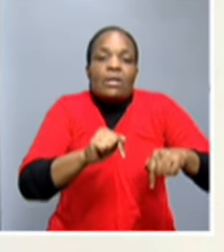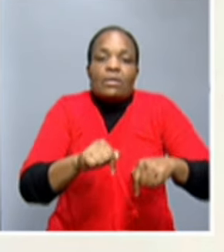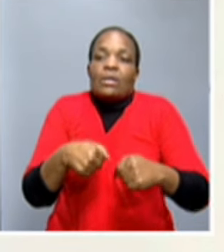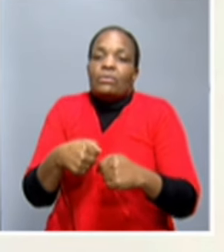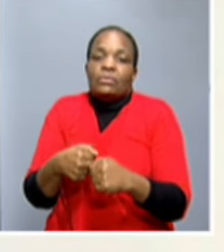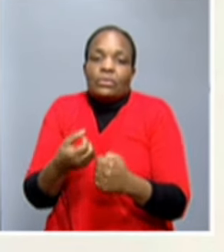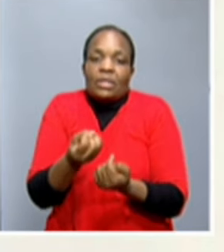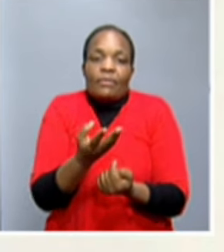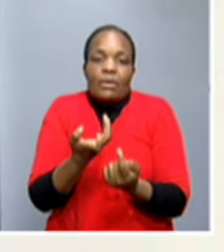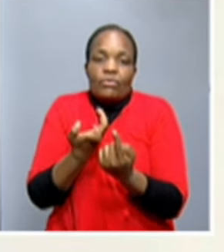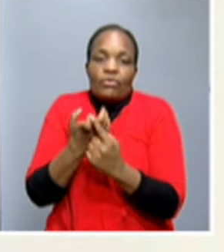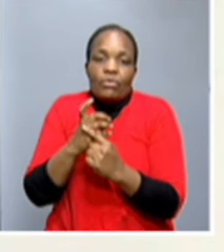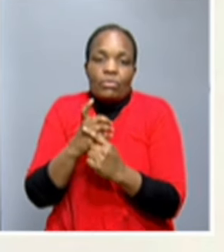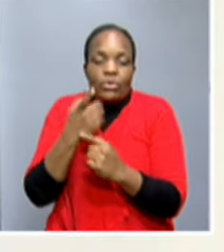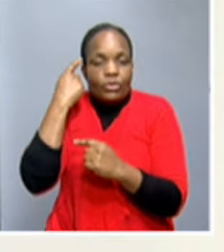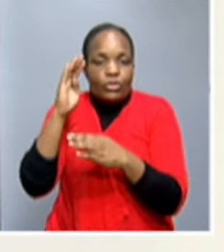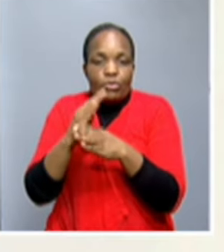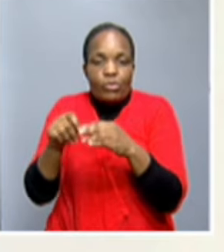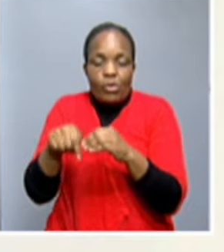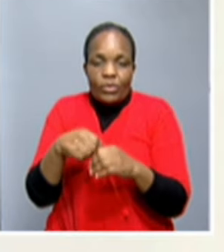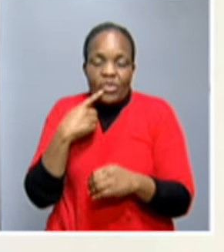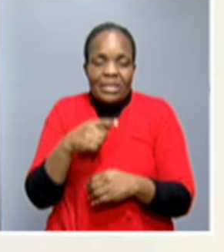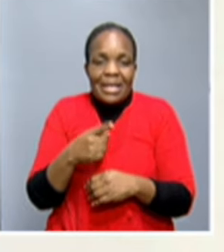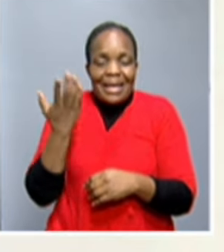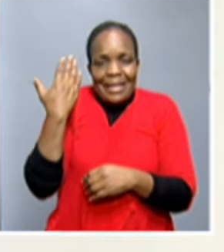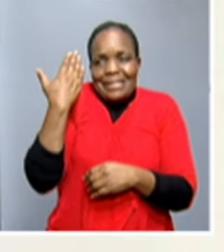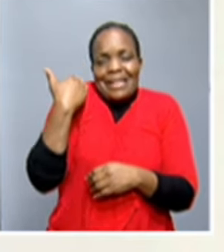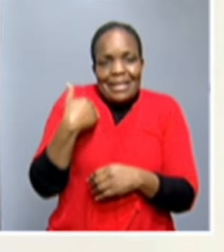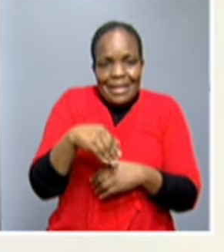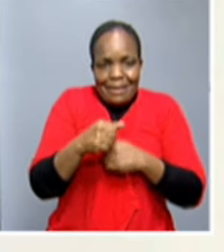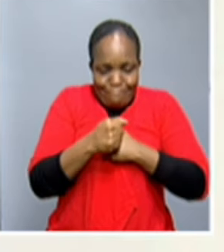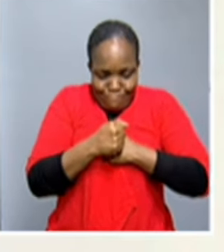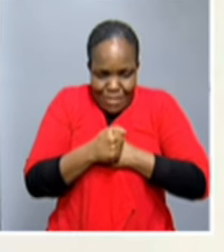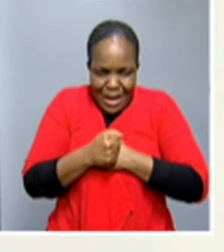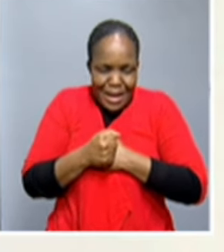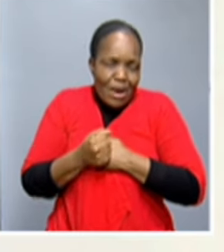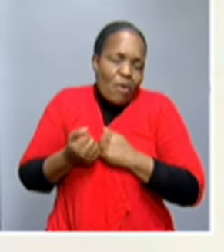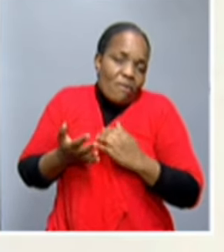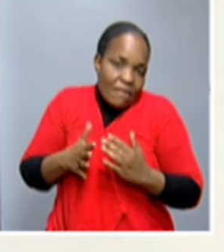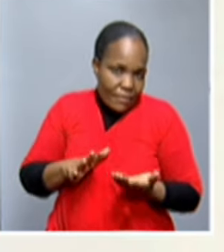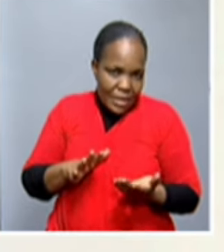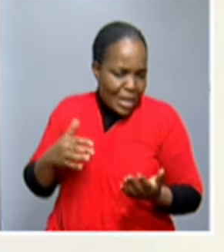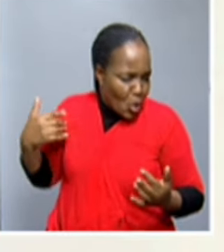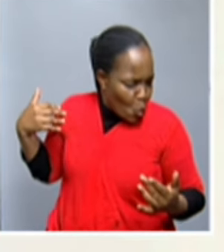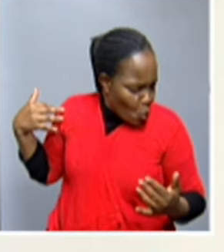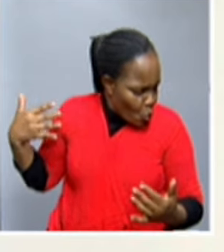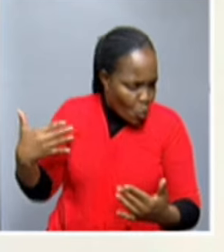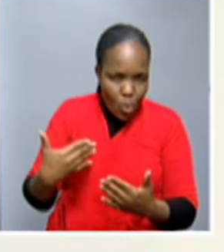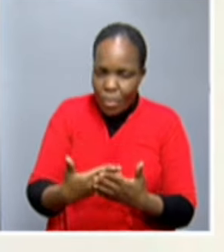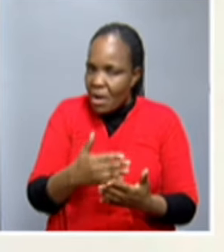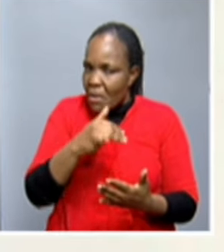her parents passed on and she could not obtain a national document throughout,